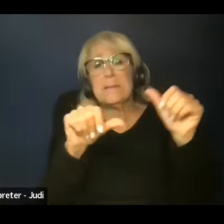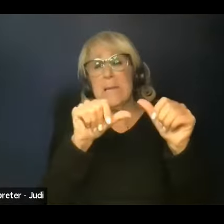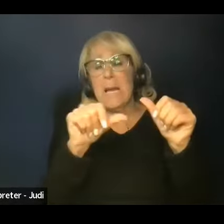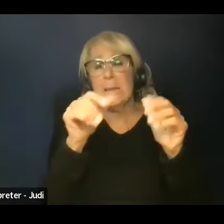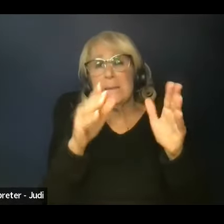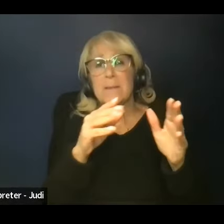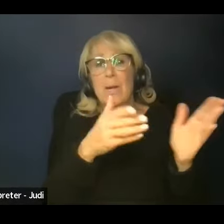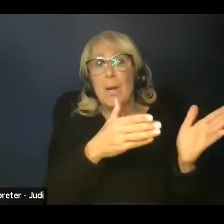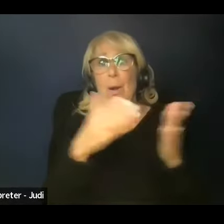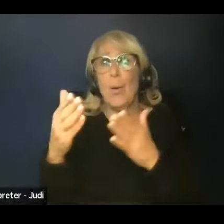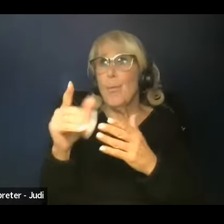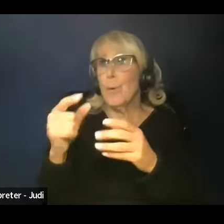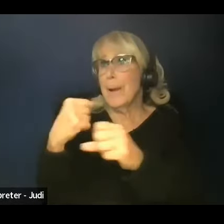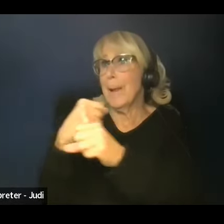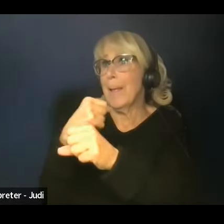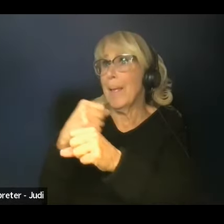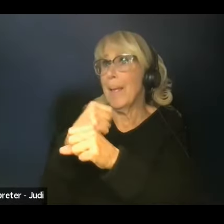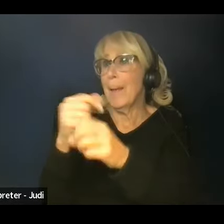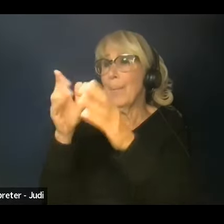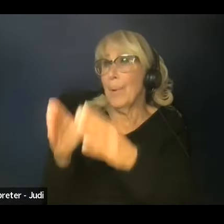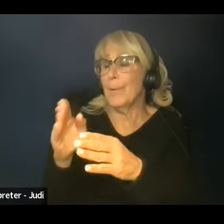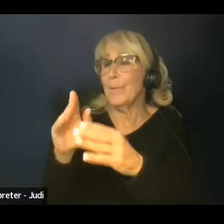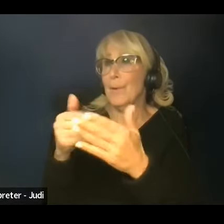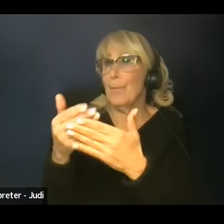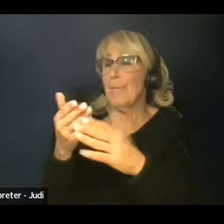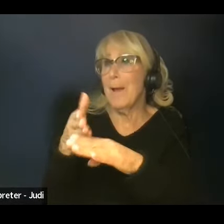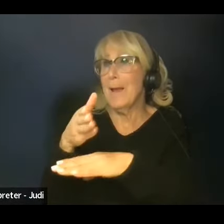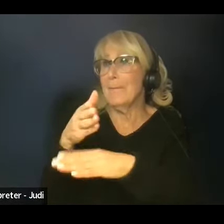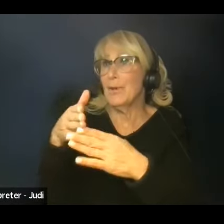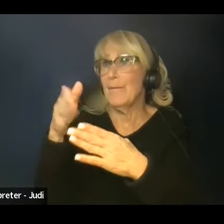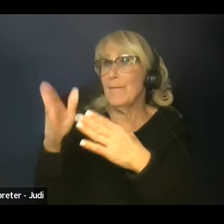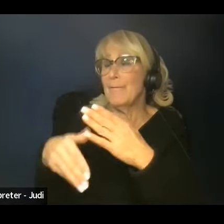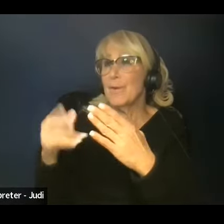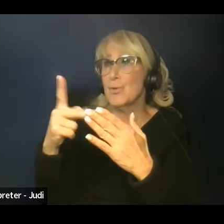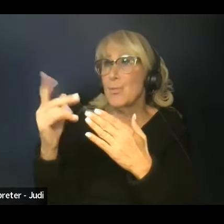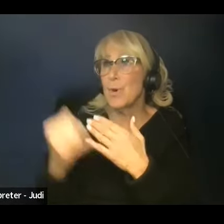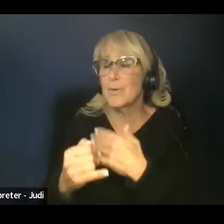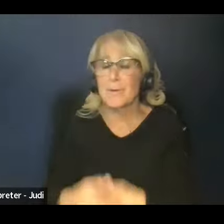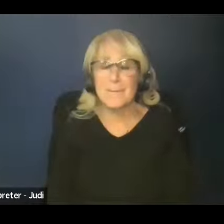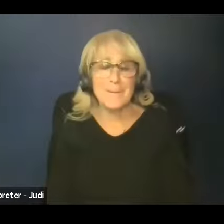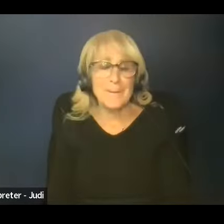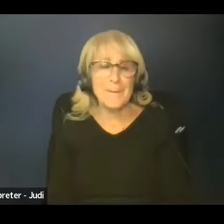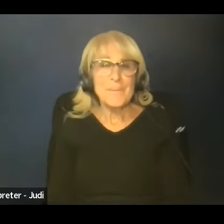after you finished the whole project. Right. I'm sure some of y'all got there, right?